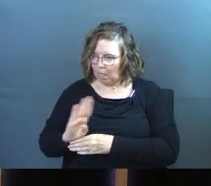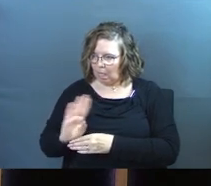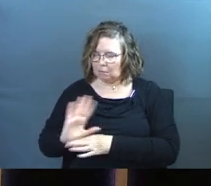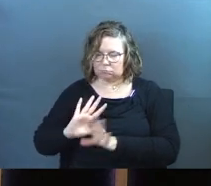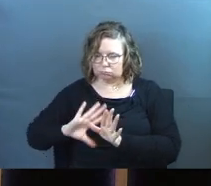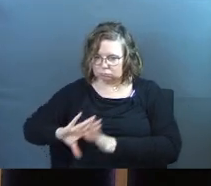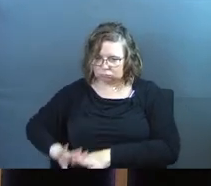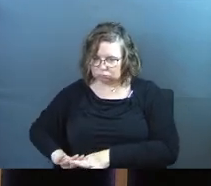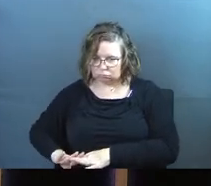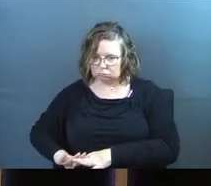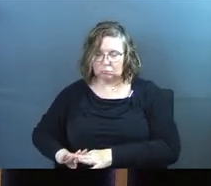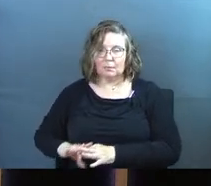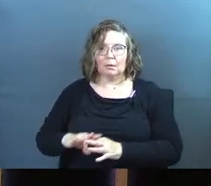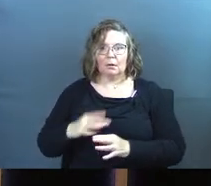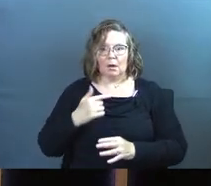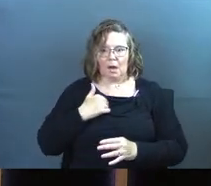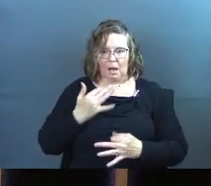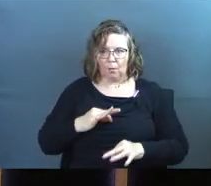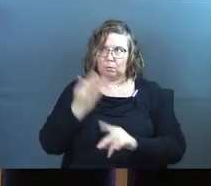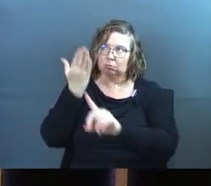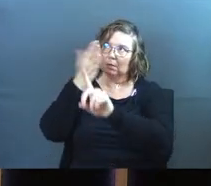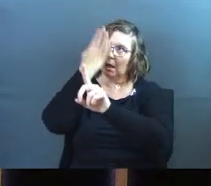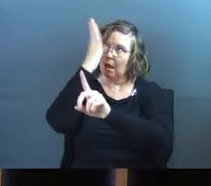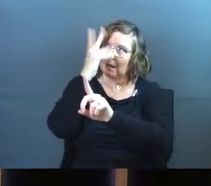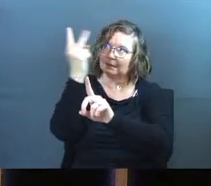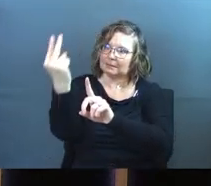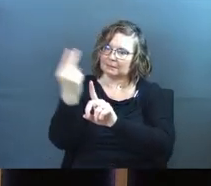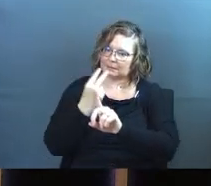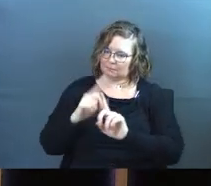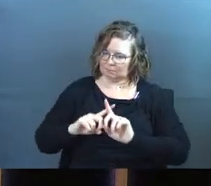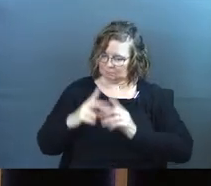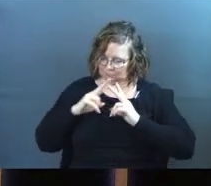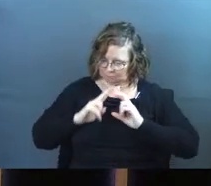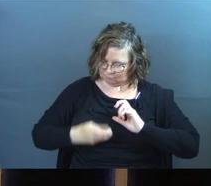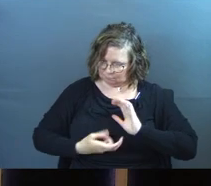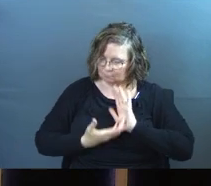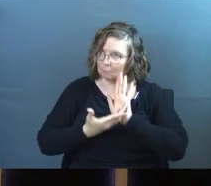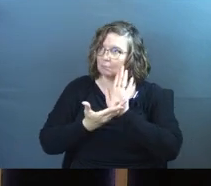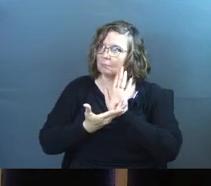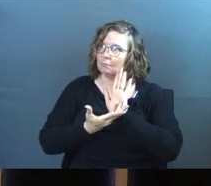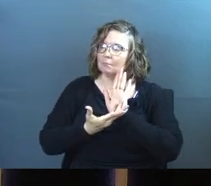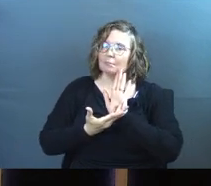perceived to be your worth, what it really was, was usefulness.